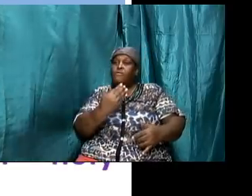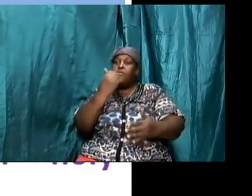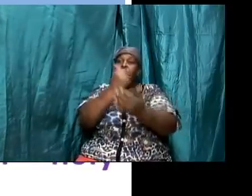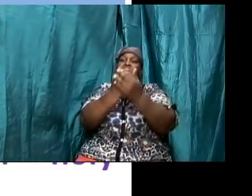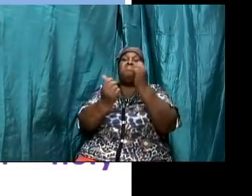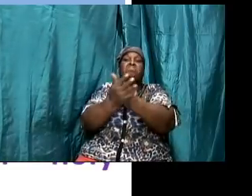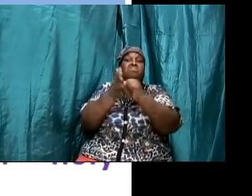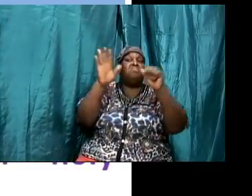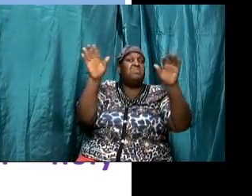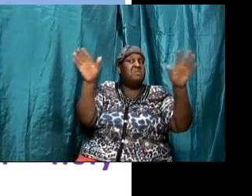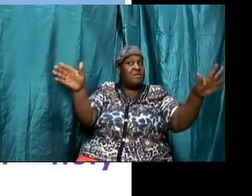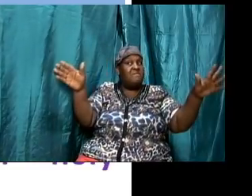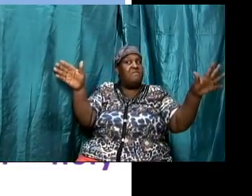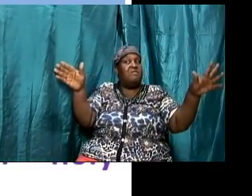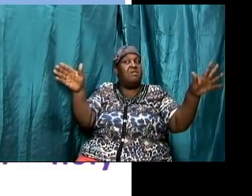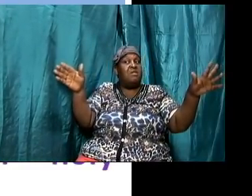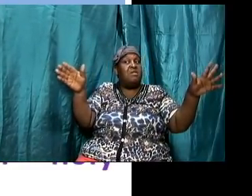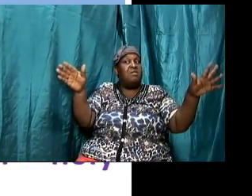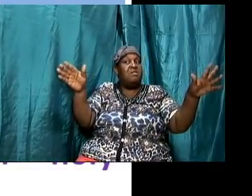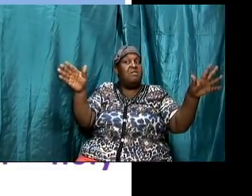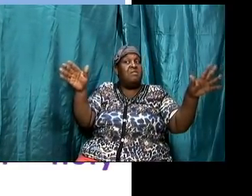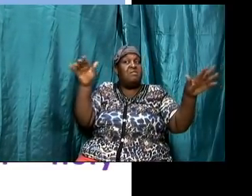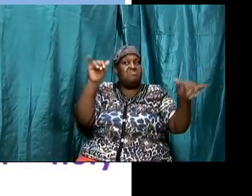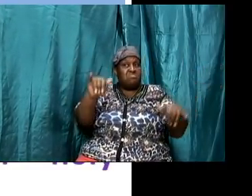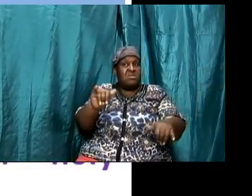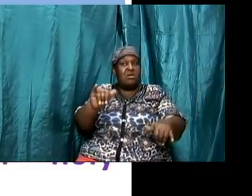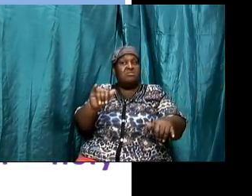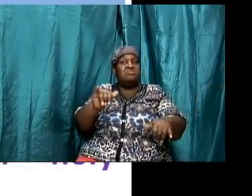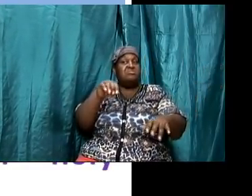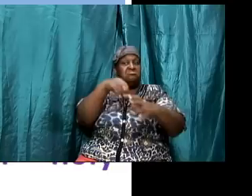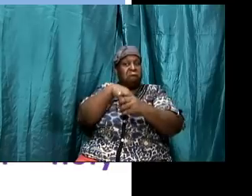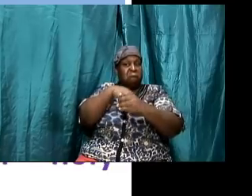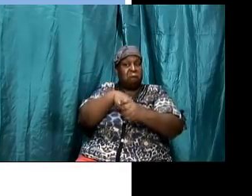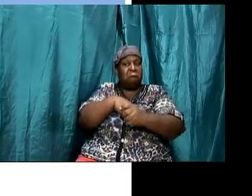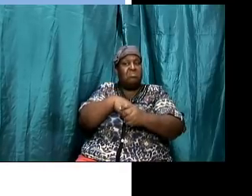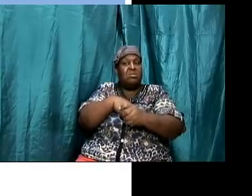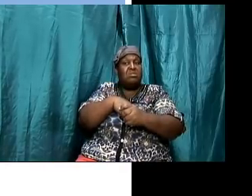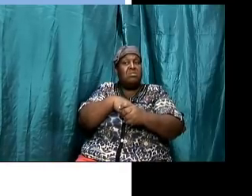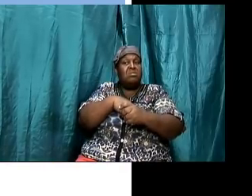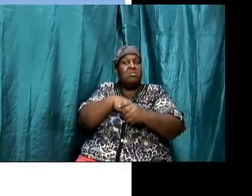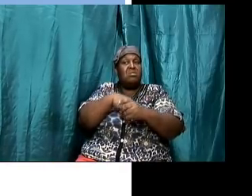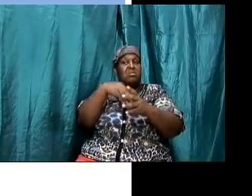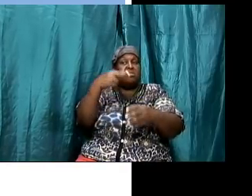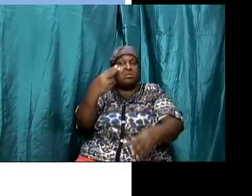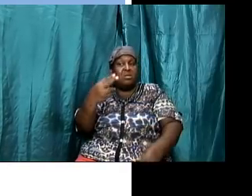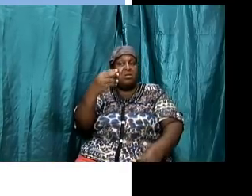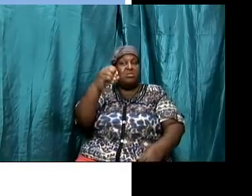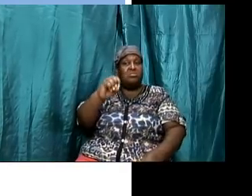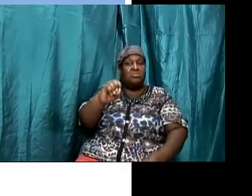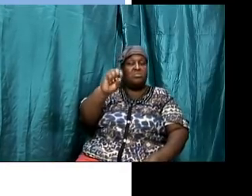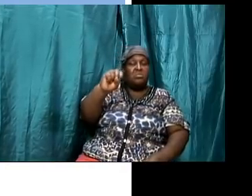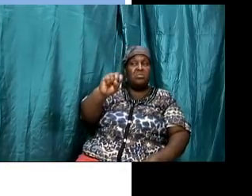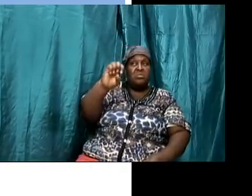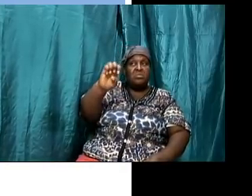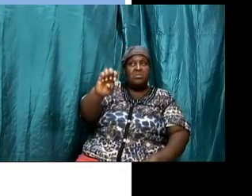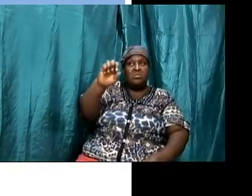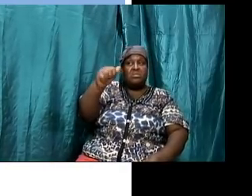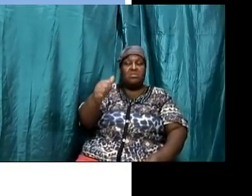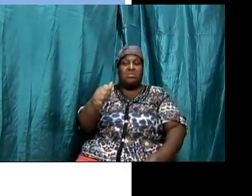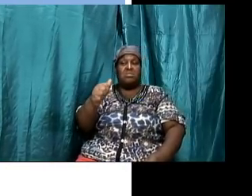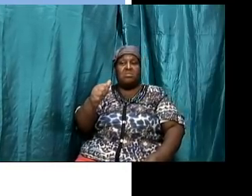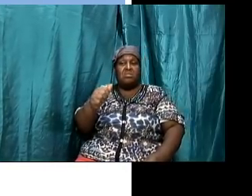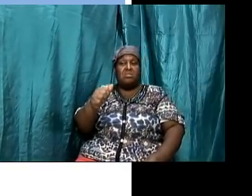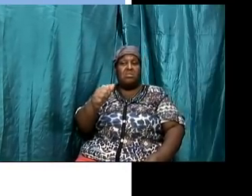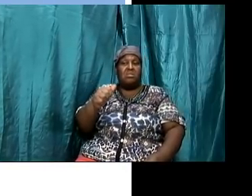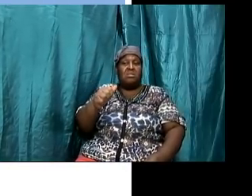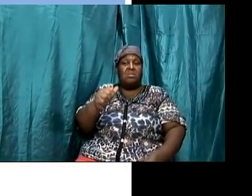and that is in hosea chapter 6 and verse 6 in god's